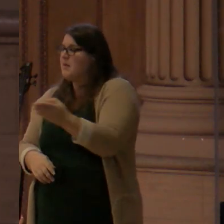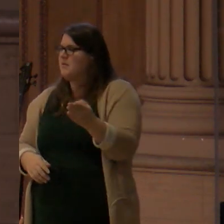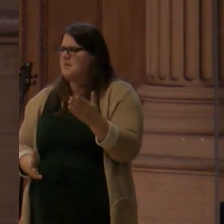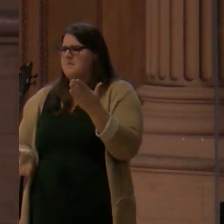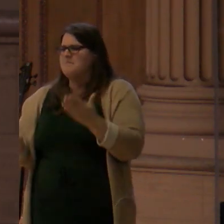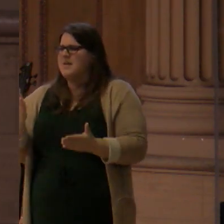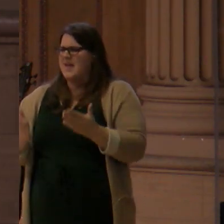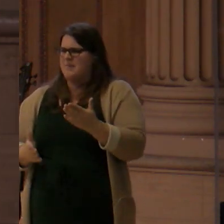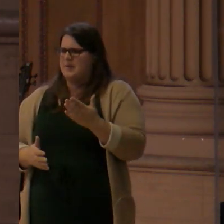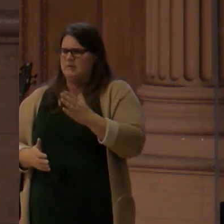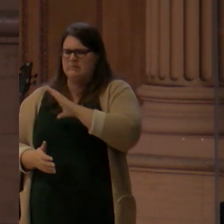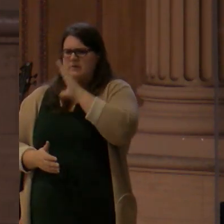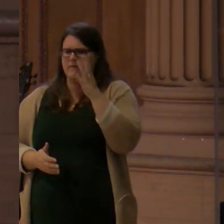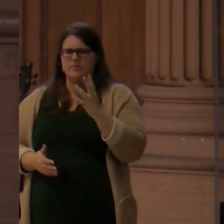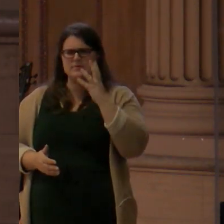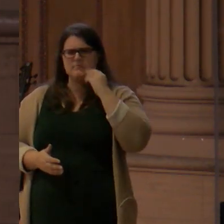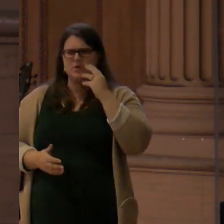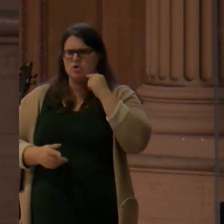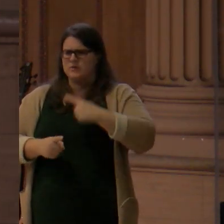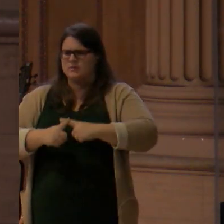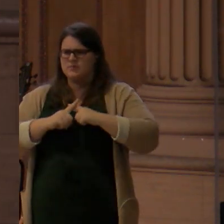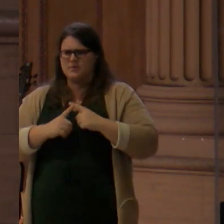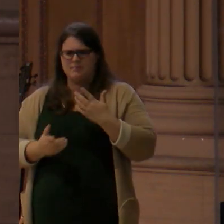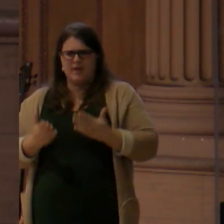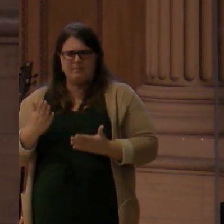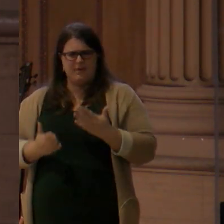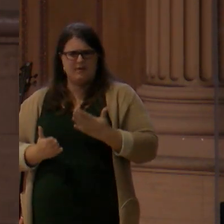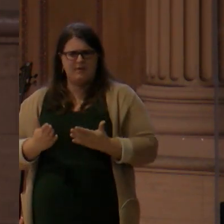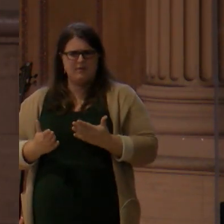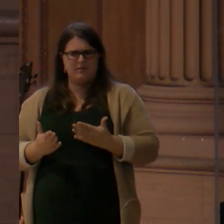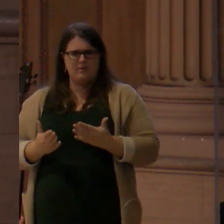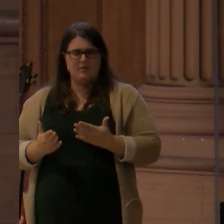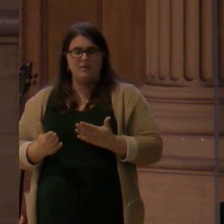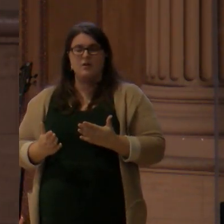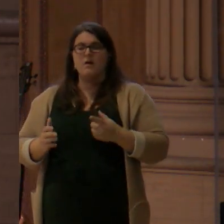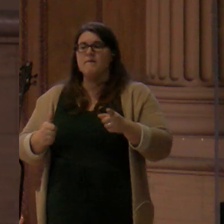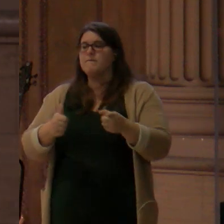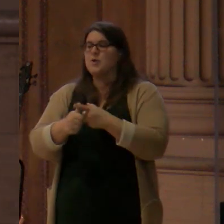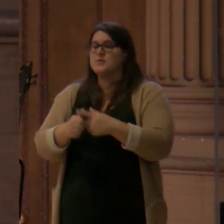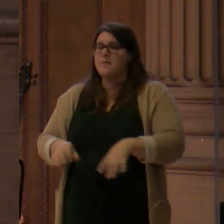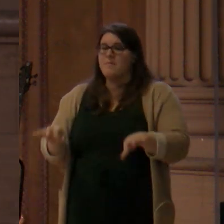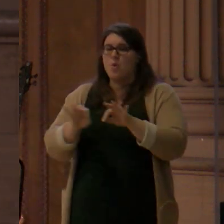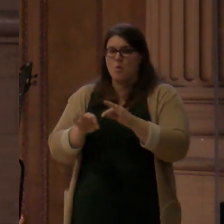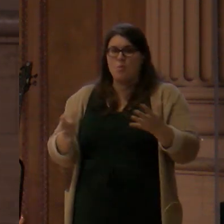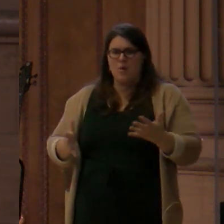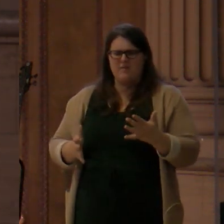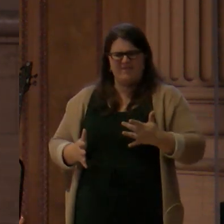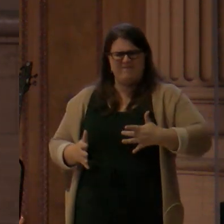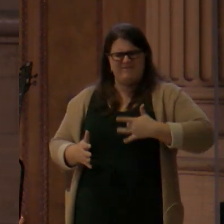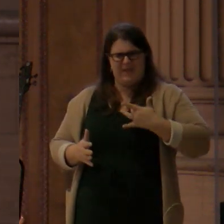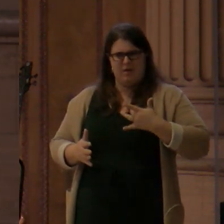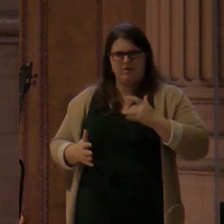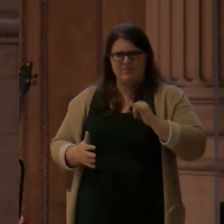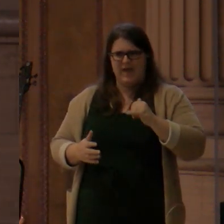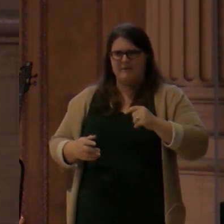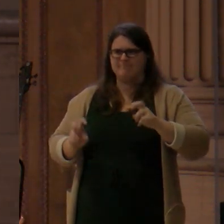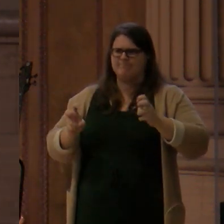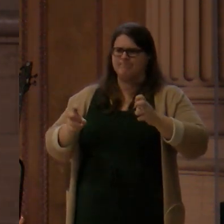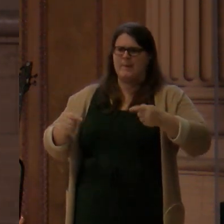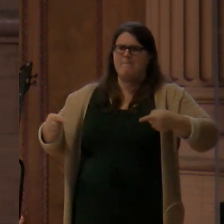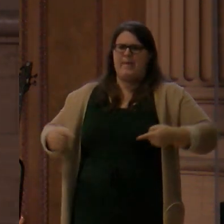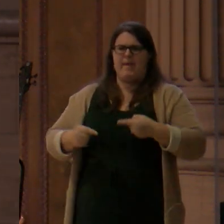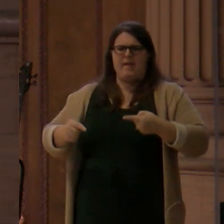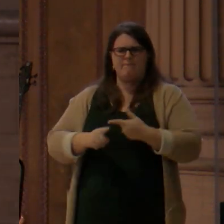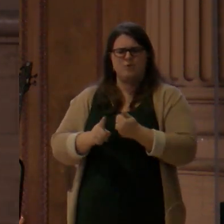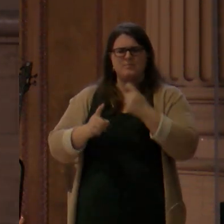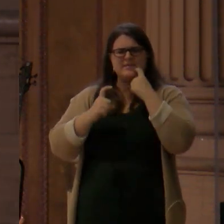feel that and sense that. And even though it's a death blow, the good news of the gospel is that if you look to Christ this morning in